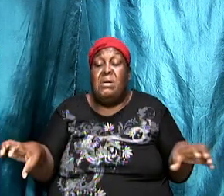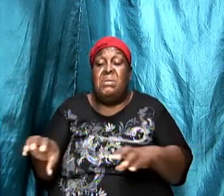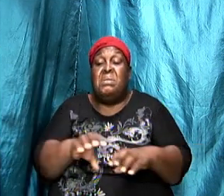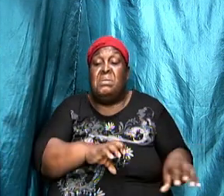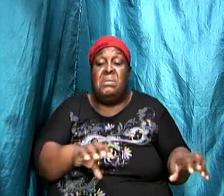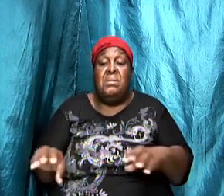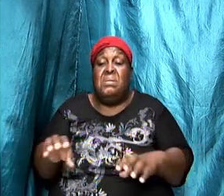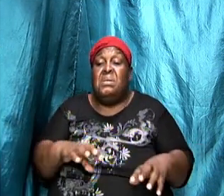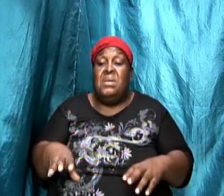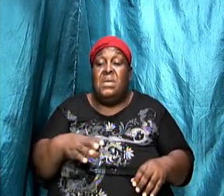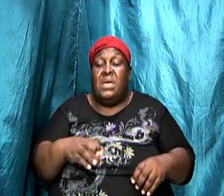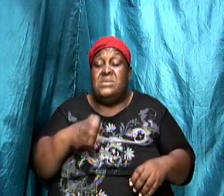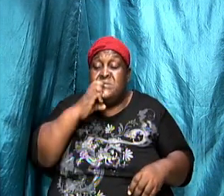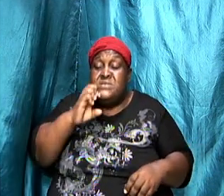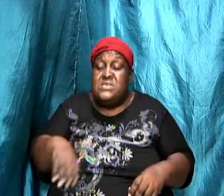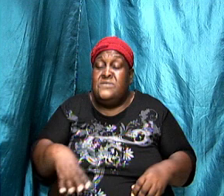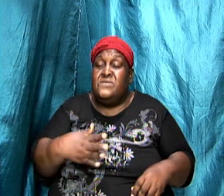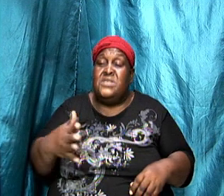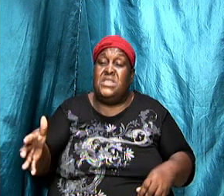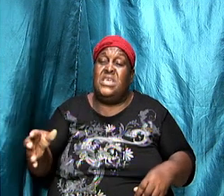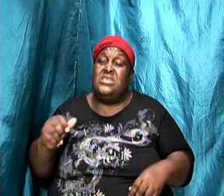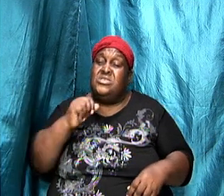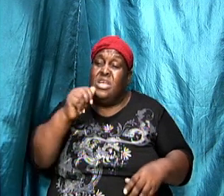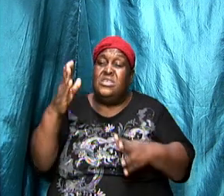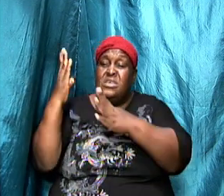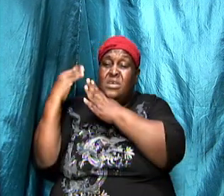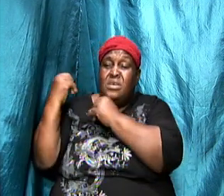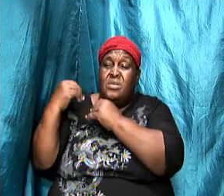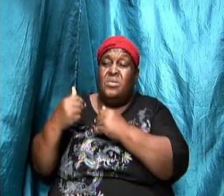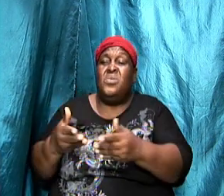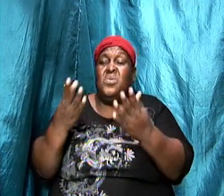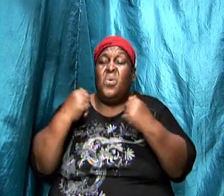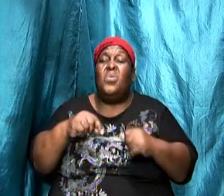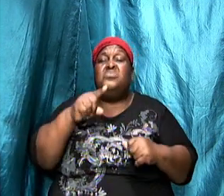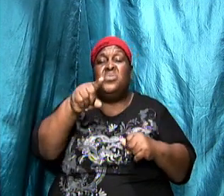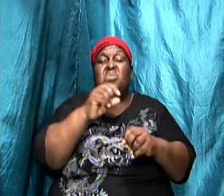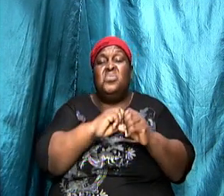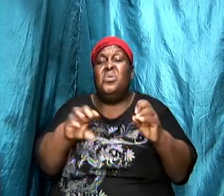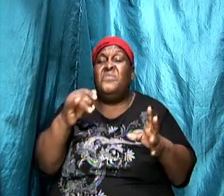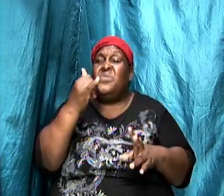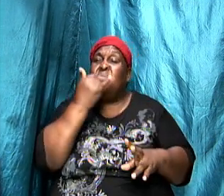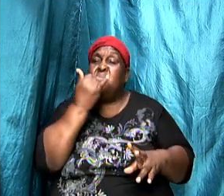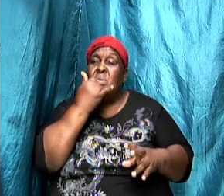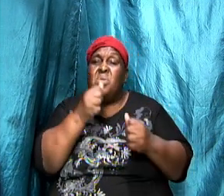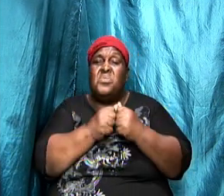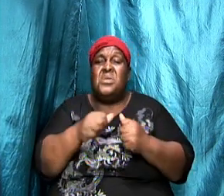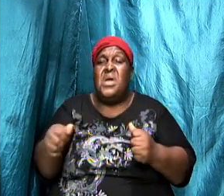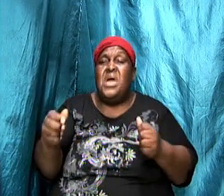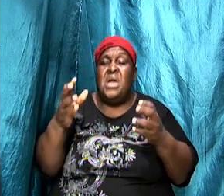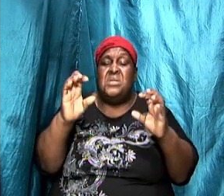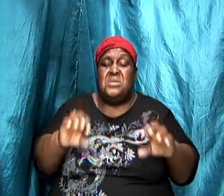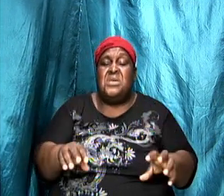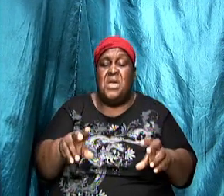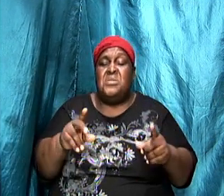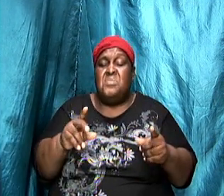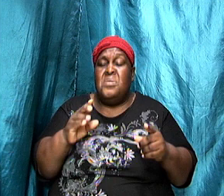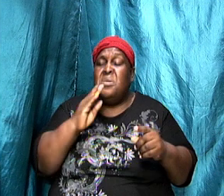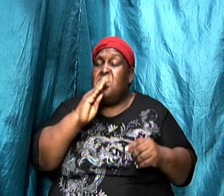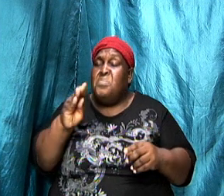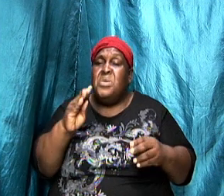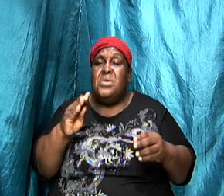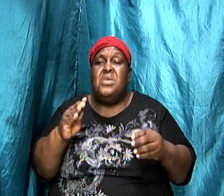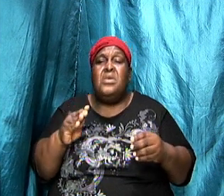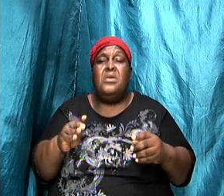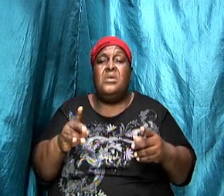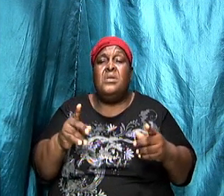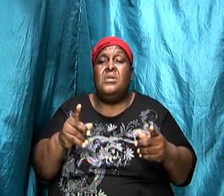unacceptable as a child of God and come to you to say nothing is wrong with it and it can be done others are doing it we know